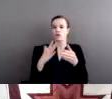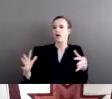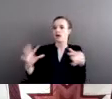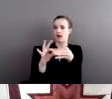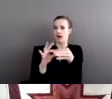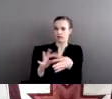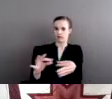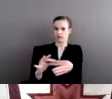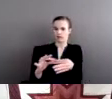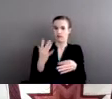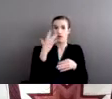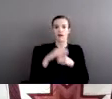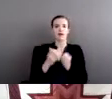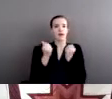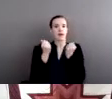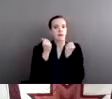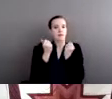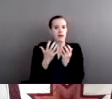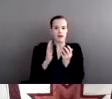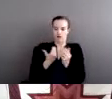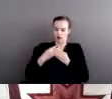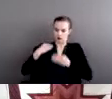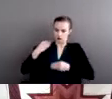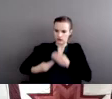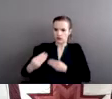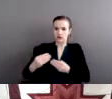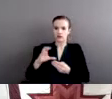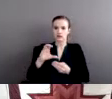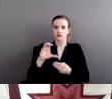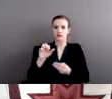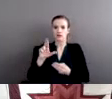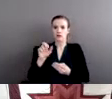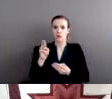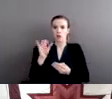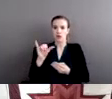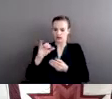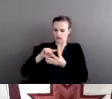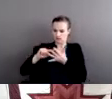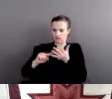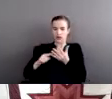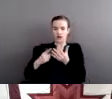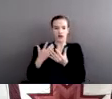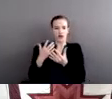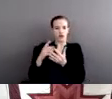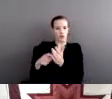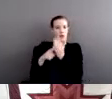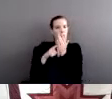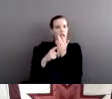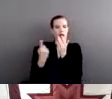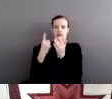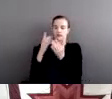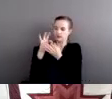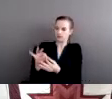cultures, and ceremonial ways require a connection to some aspect of the land. It